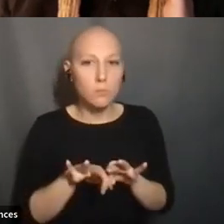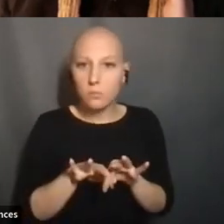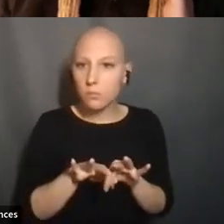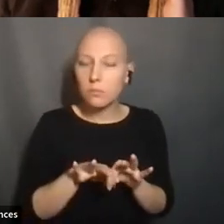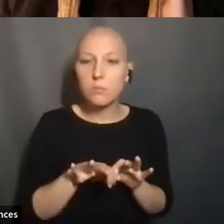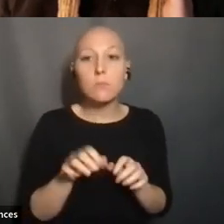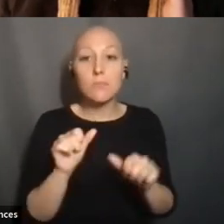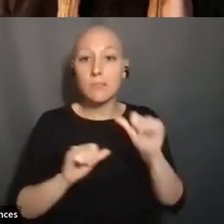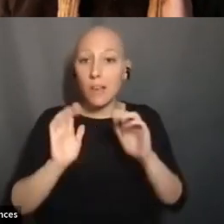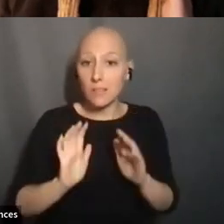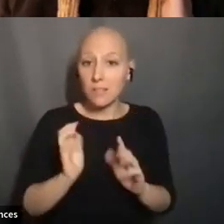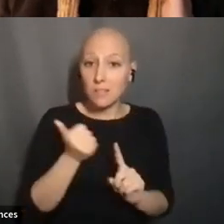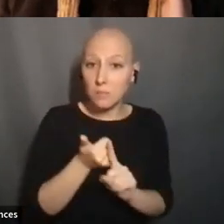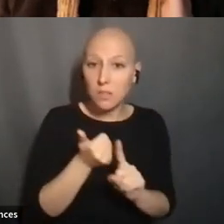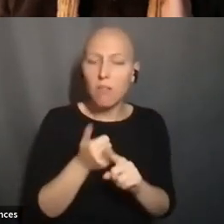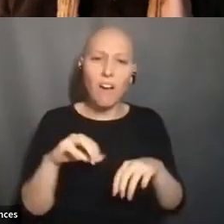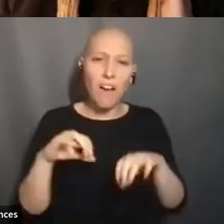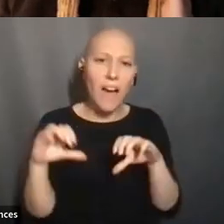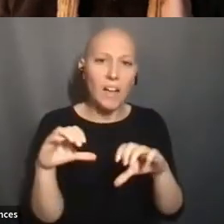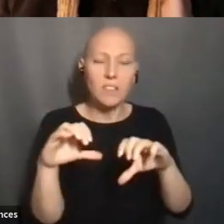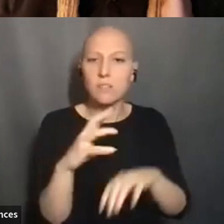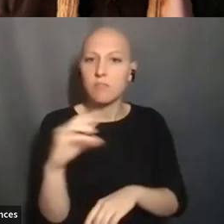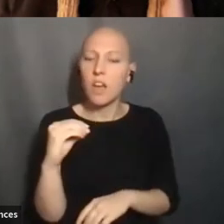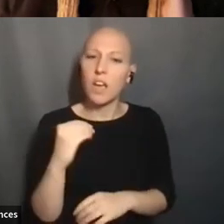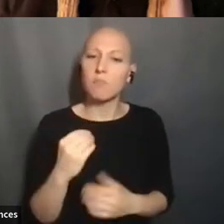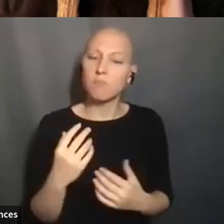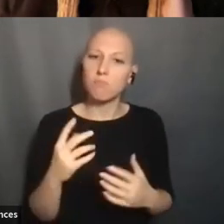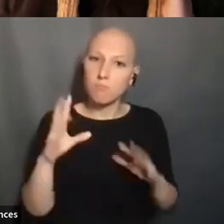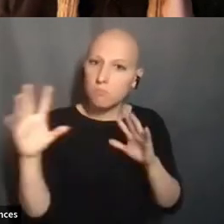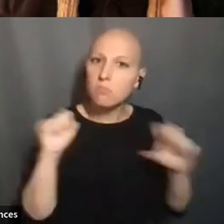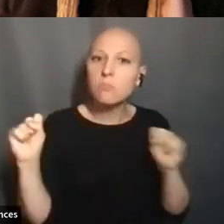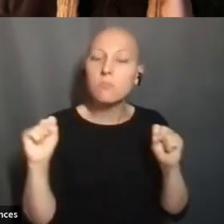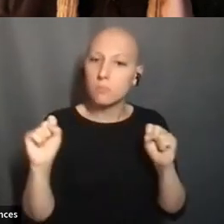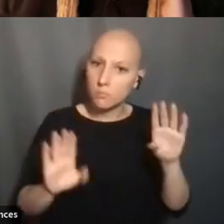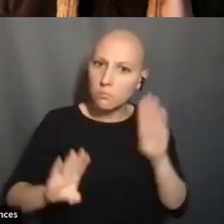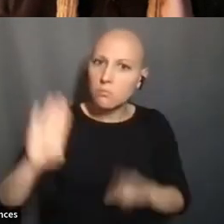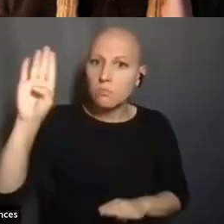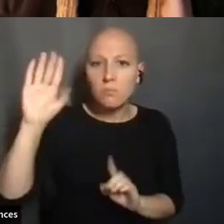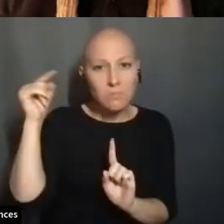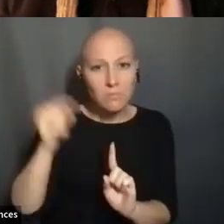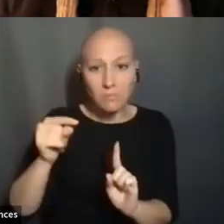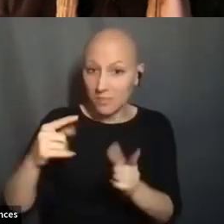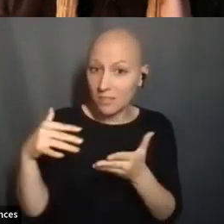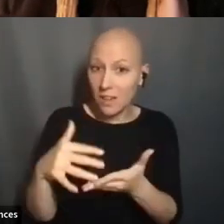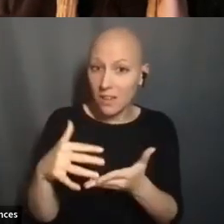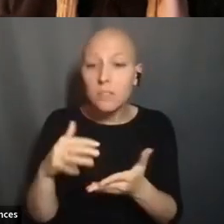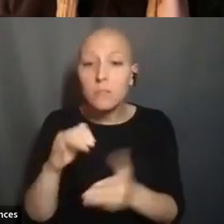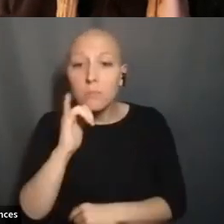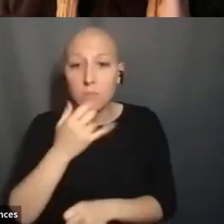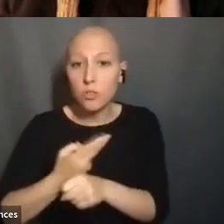SCIENTISTS ARE VERY ACTIVE AND VERY VOCAL, SAYING THAT THESE, THAT THESE STUDIES ARE BEING MISUSED AND EXPLAINING WHY,